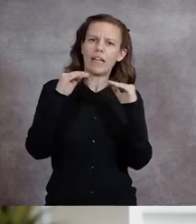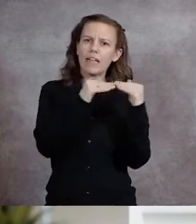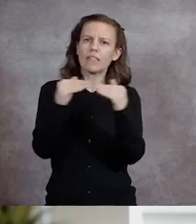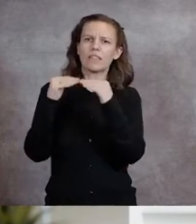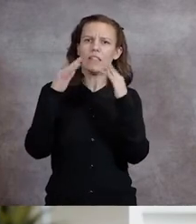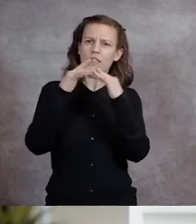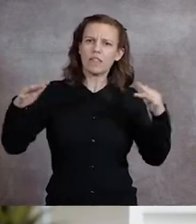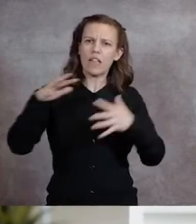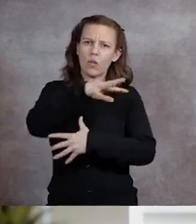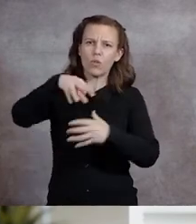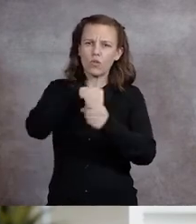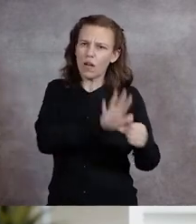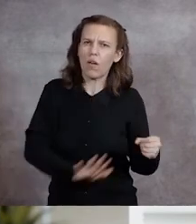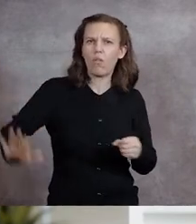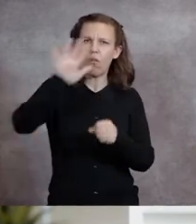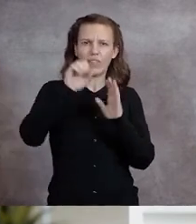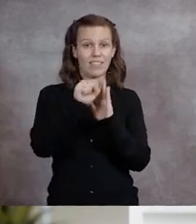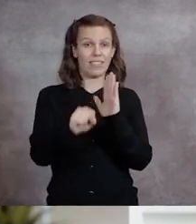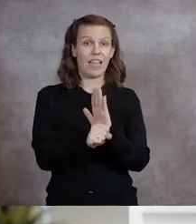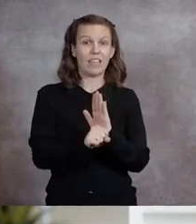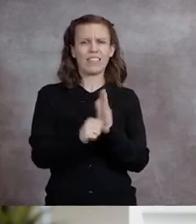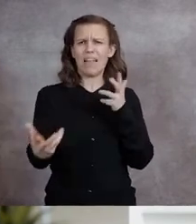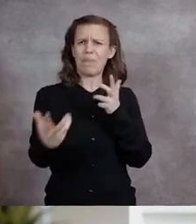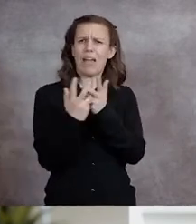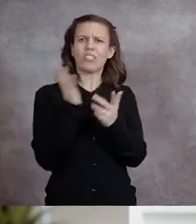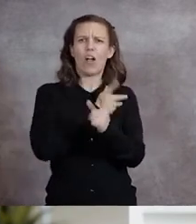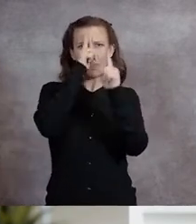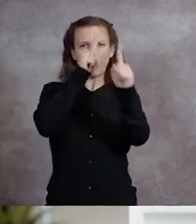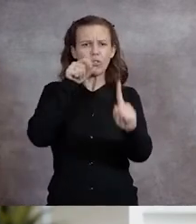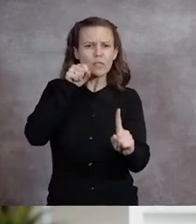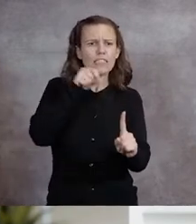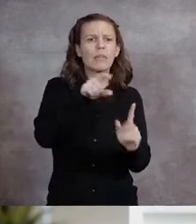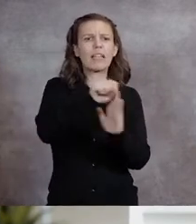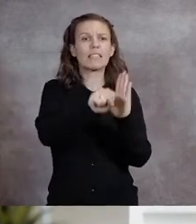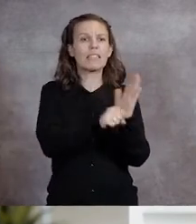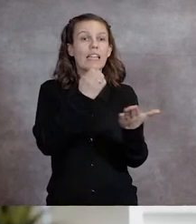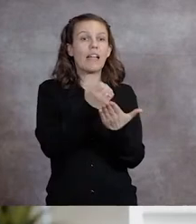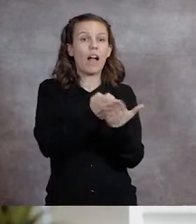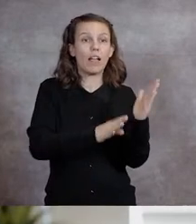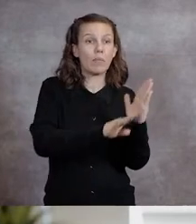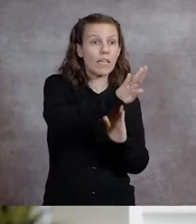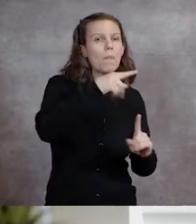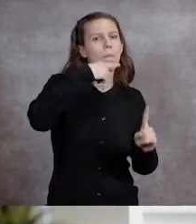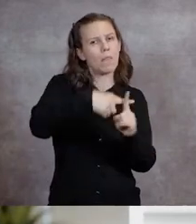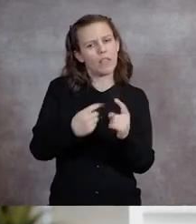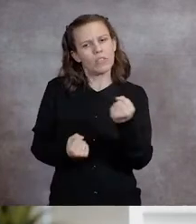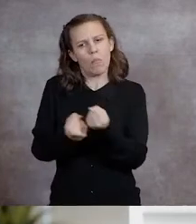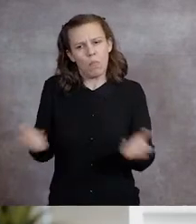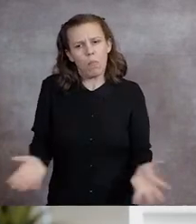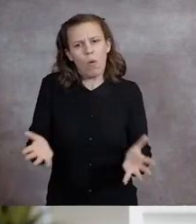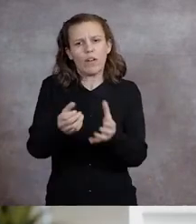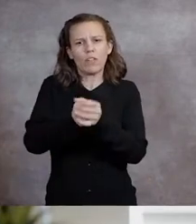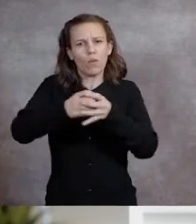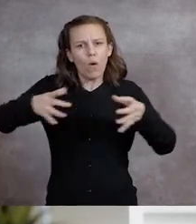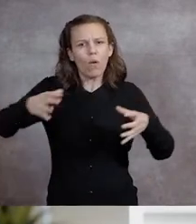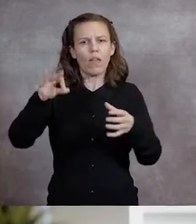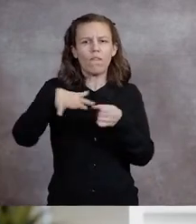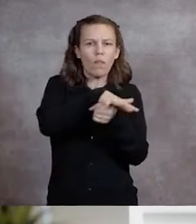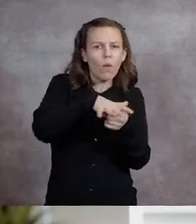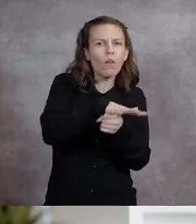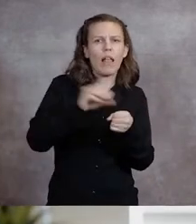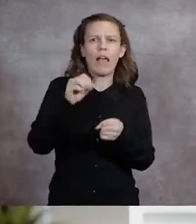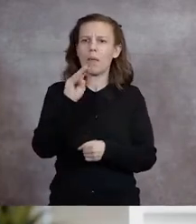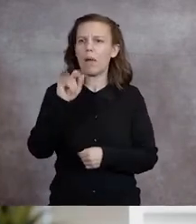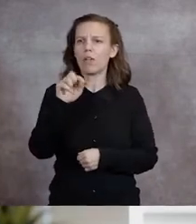consistent with our ongoing mission to stimulate our state's economy and support the growth of local minority-owned businesses.